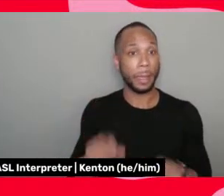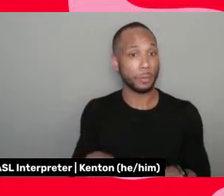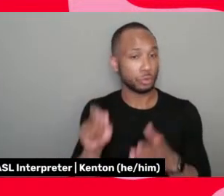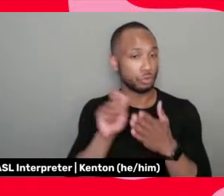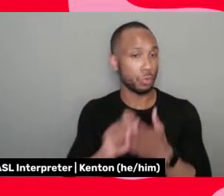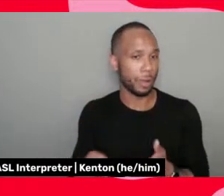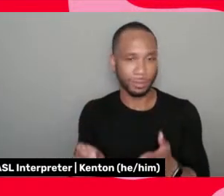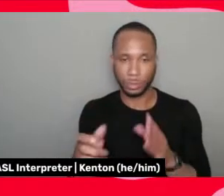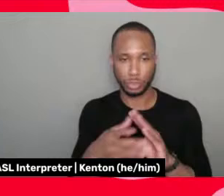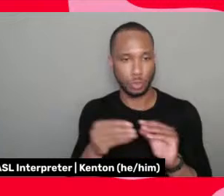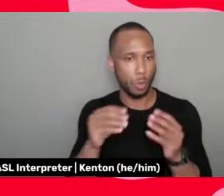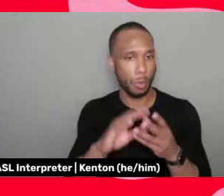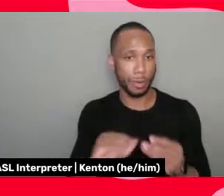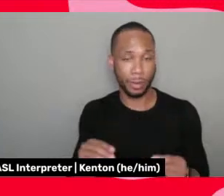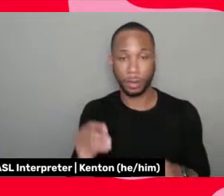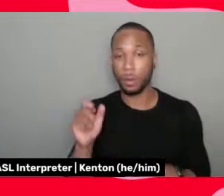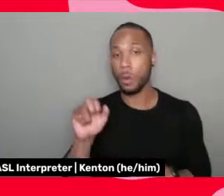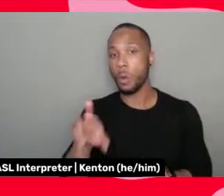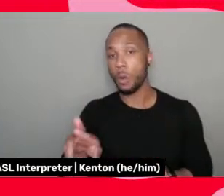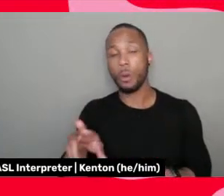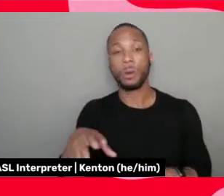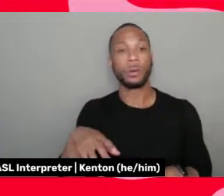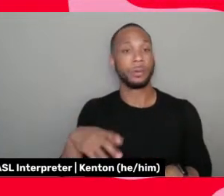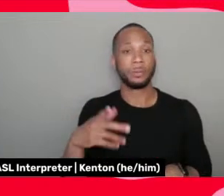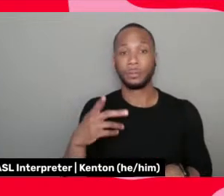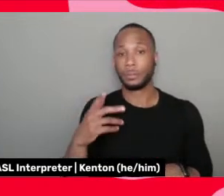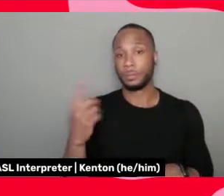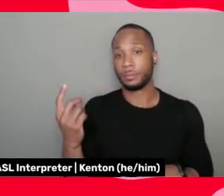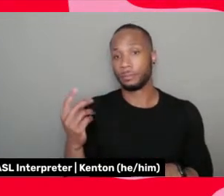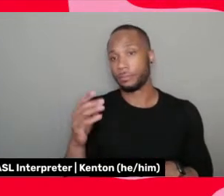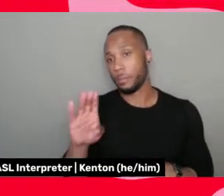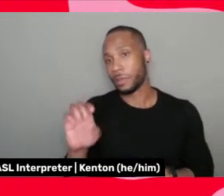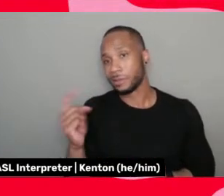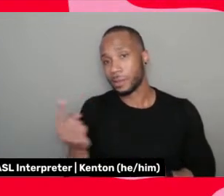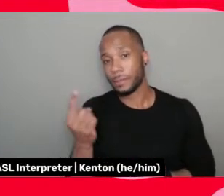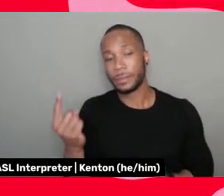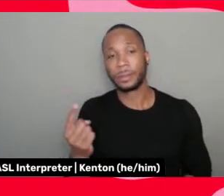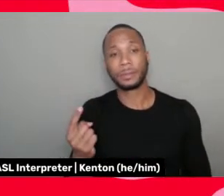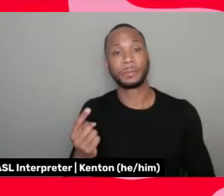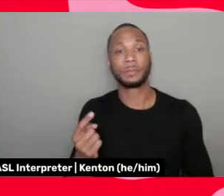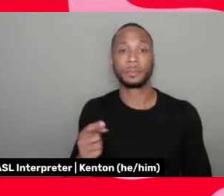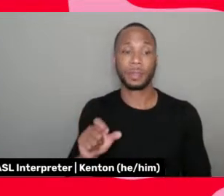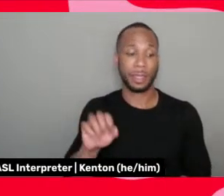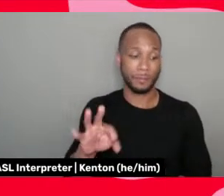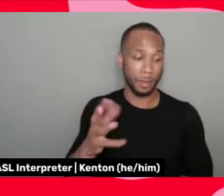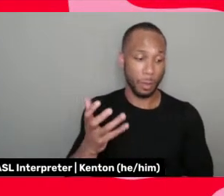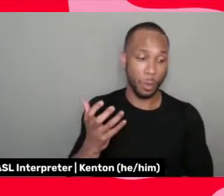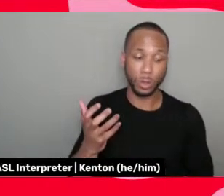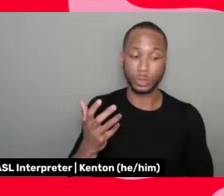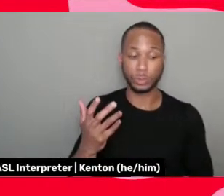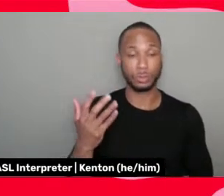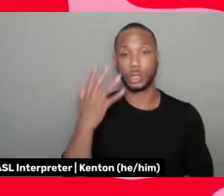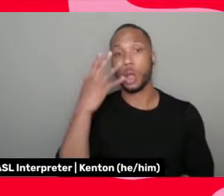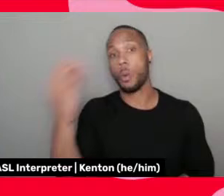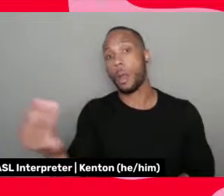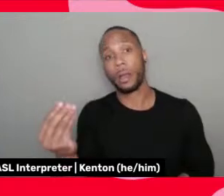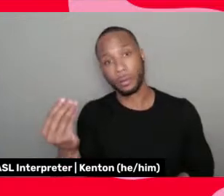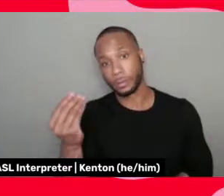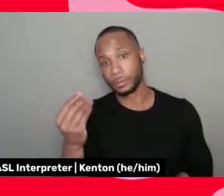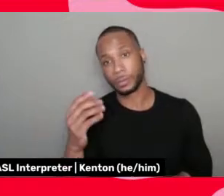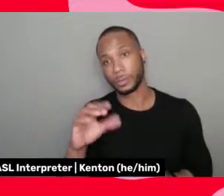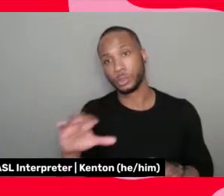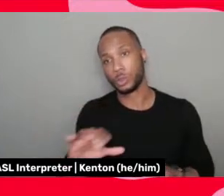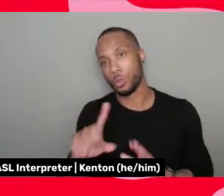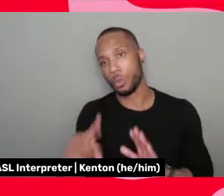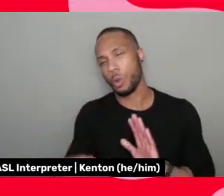story and, or to be something, you know, if I want to just go out and do this role. Um,